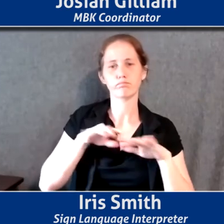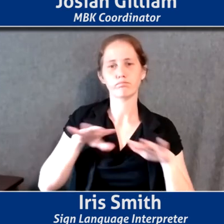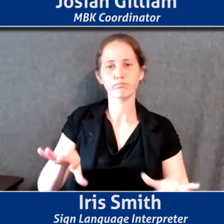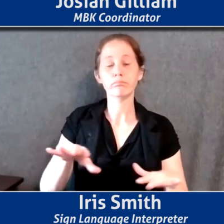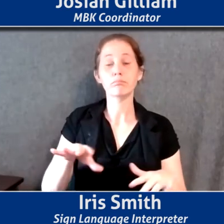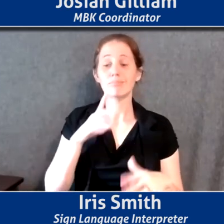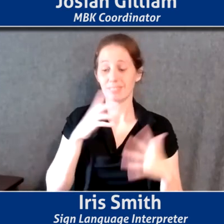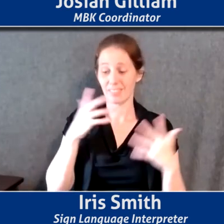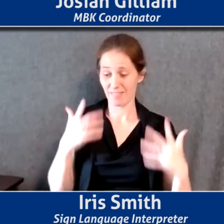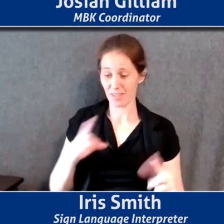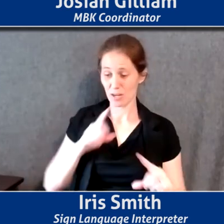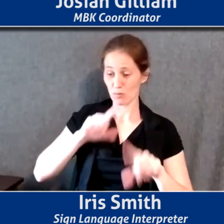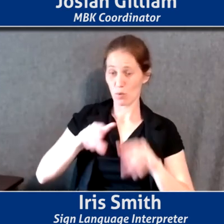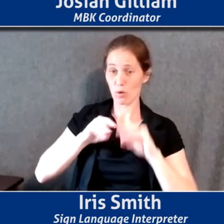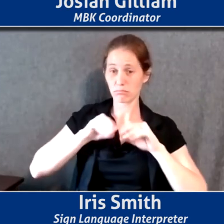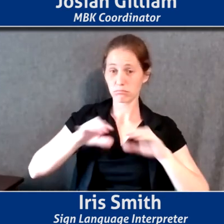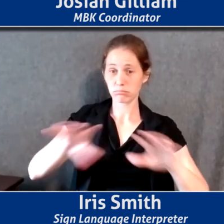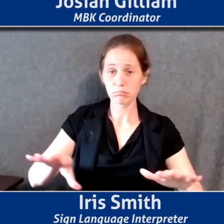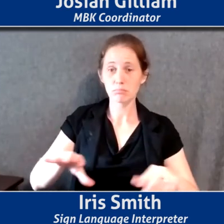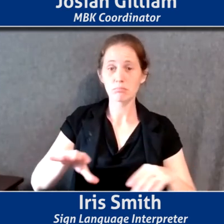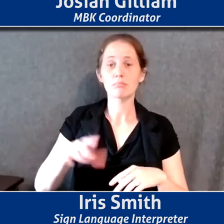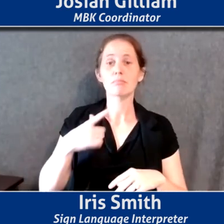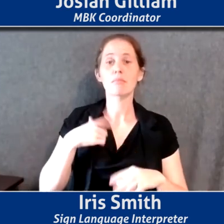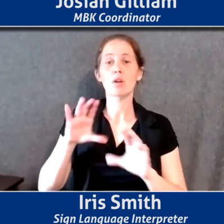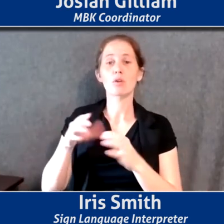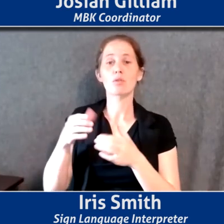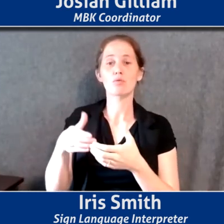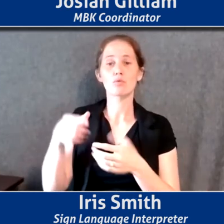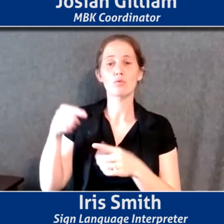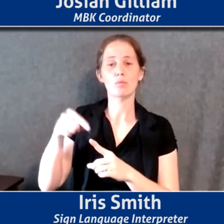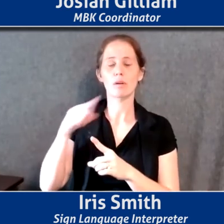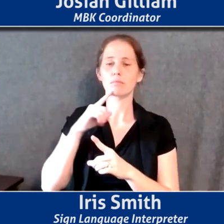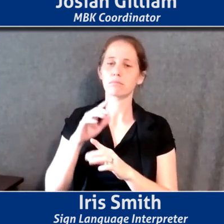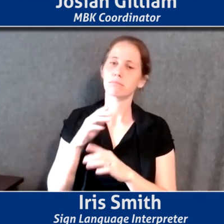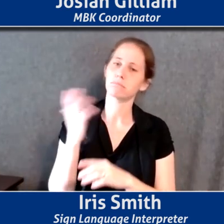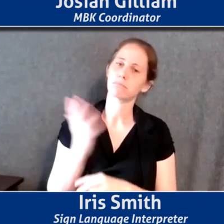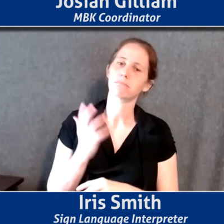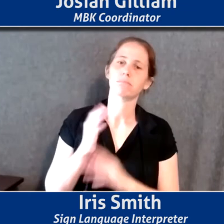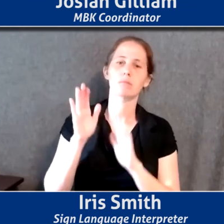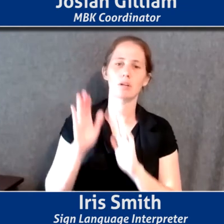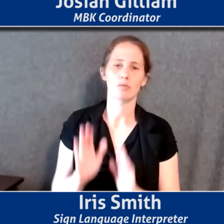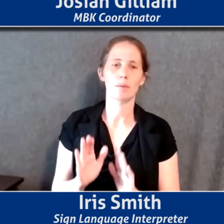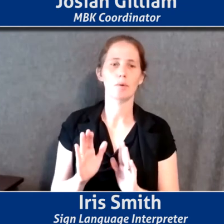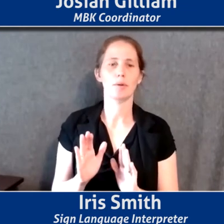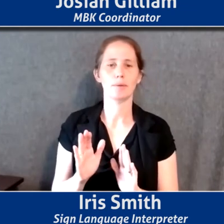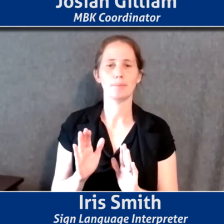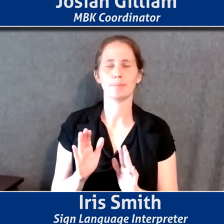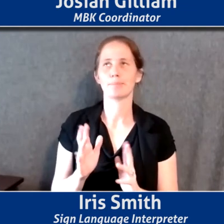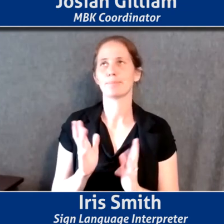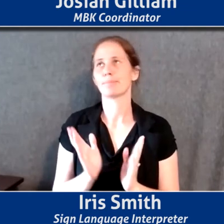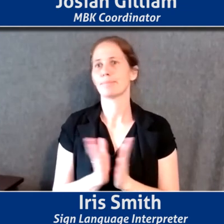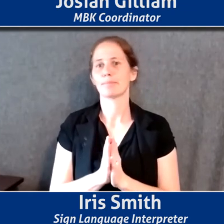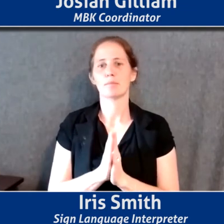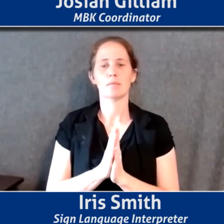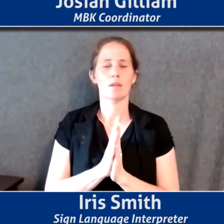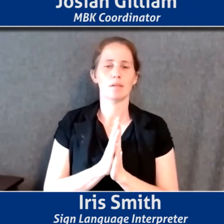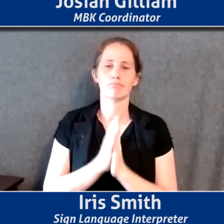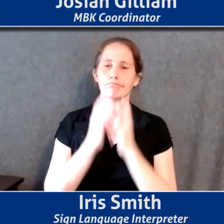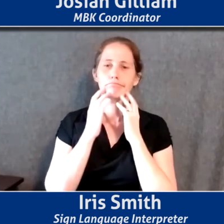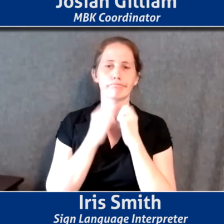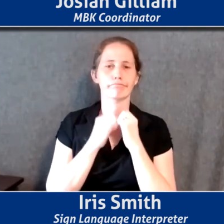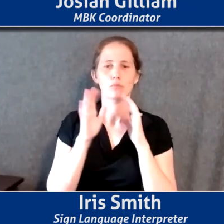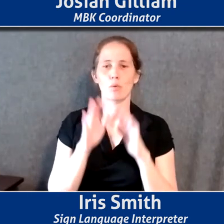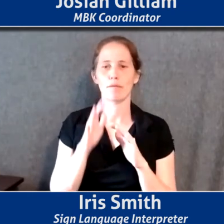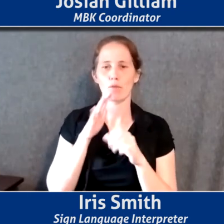after the report was released, um, a group of incredibly, um, just wonderful, uh,